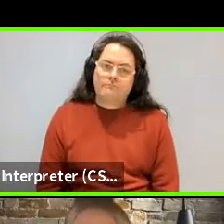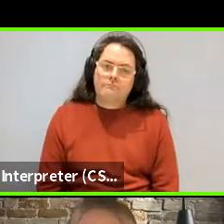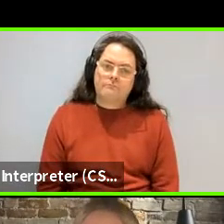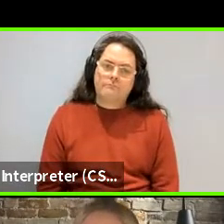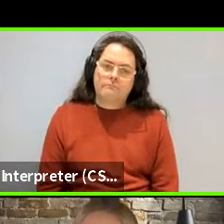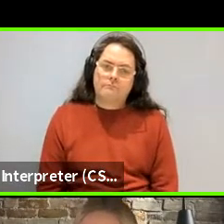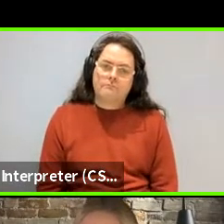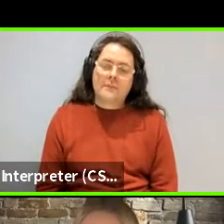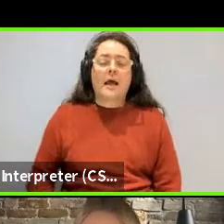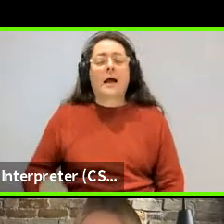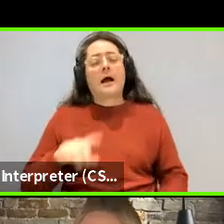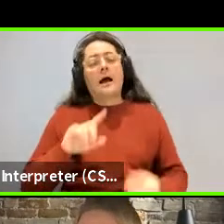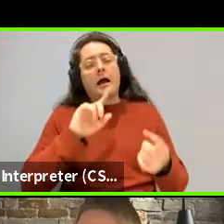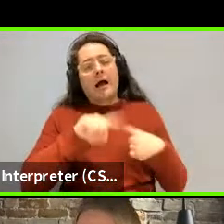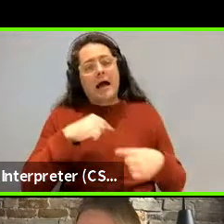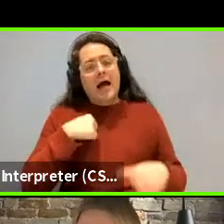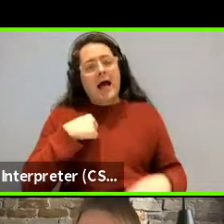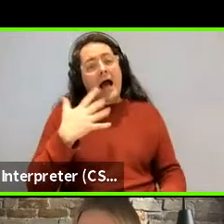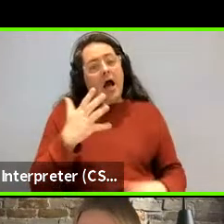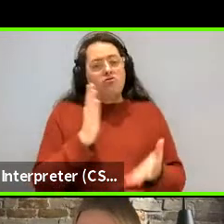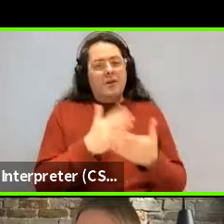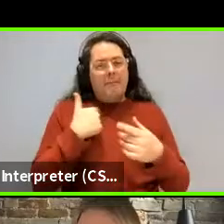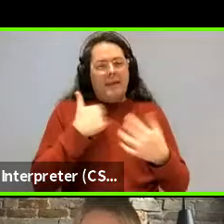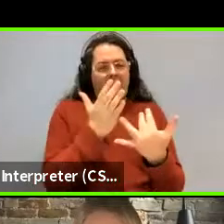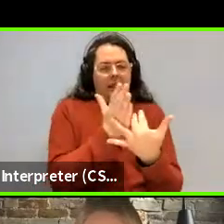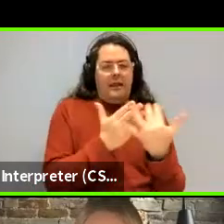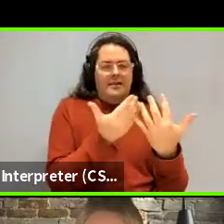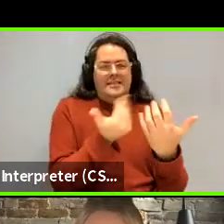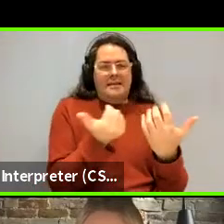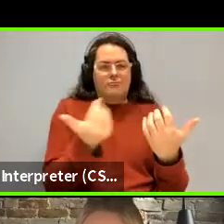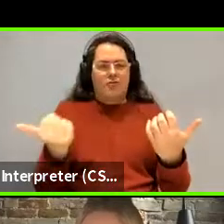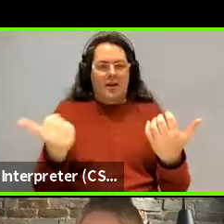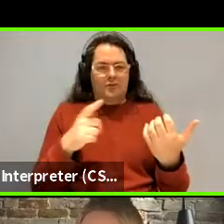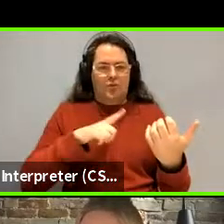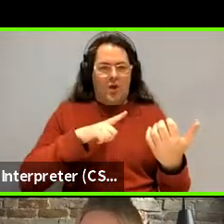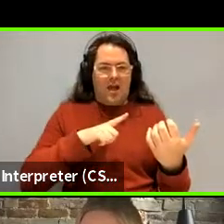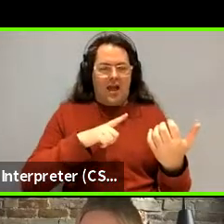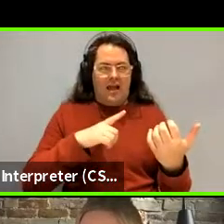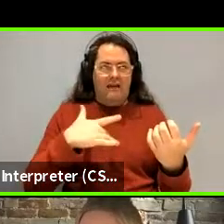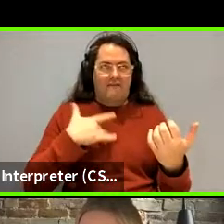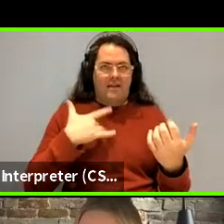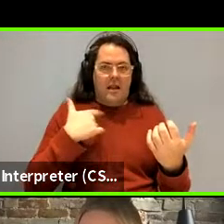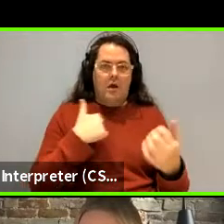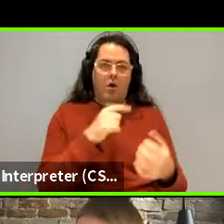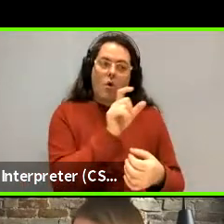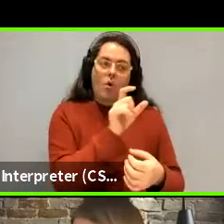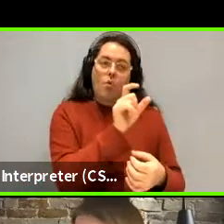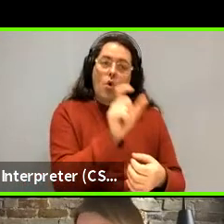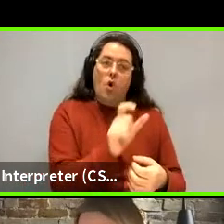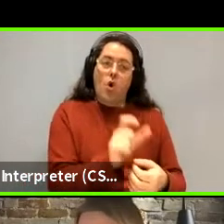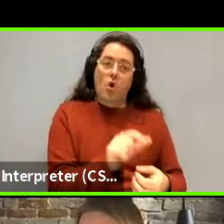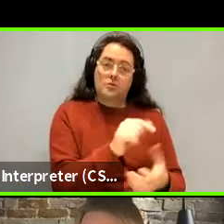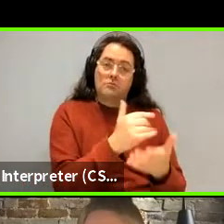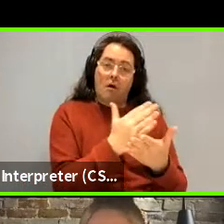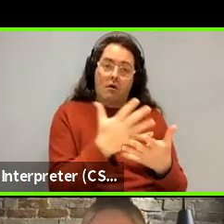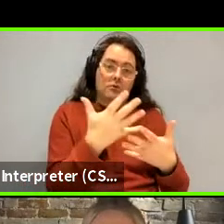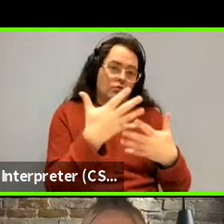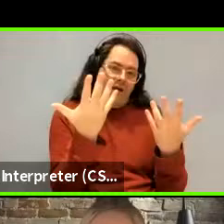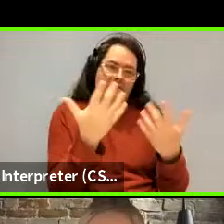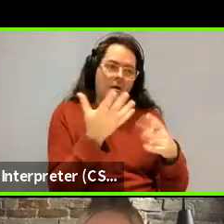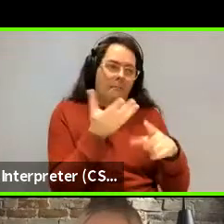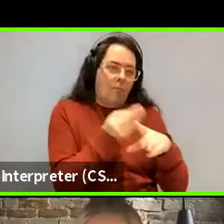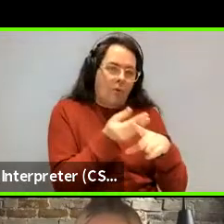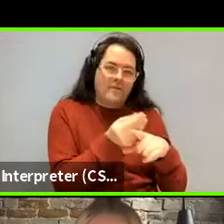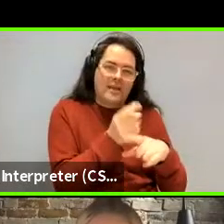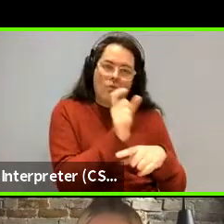I mean, the reason I was breaking these things up was, you know, they're like the words, the word sections, whatever morphine word